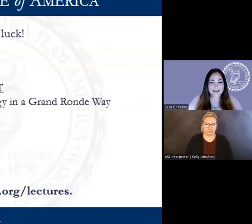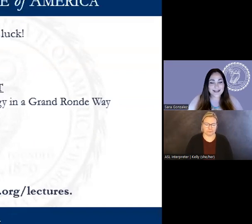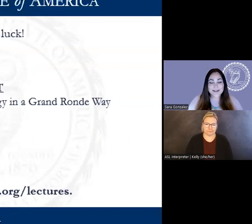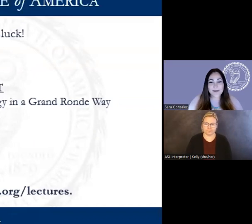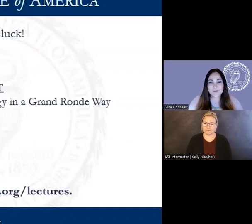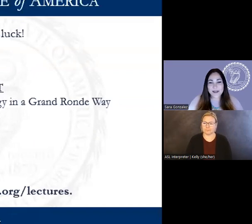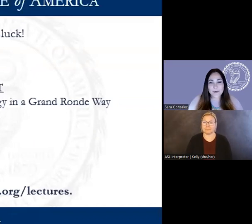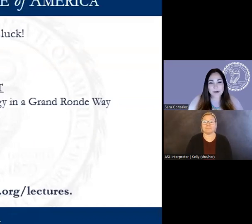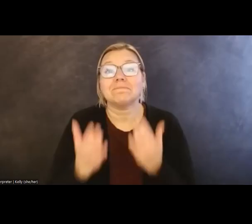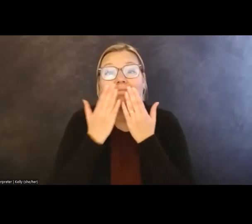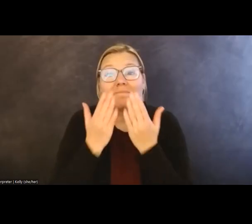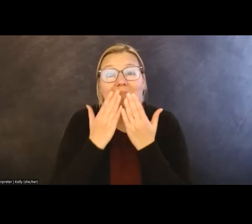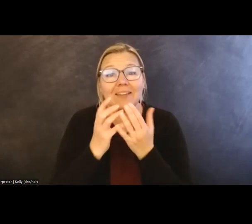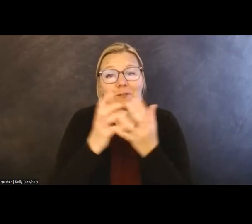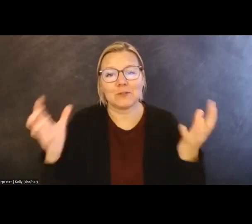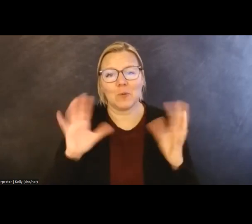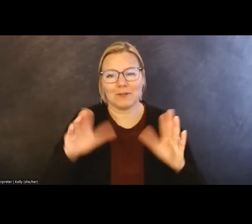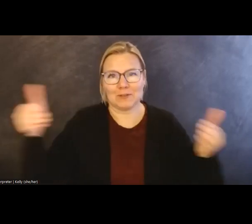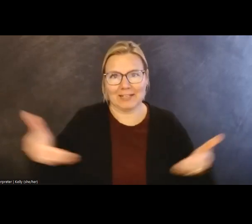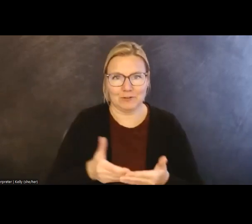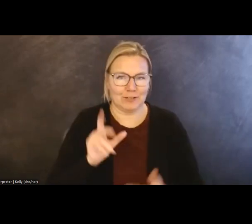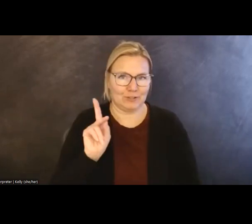Thank you so much for that warm introduction, Ken.